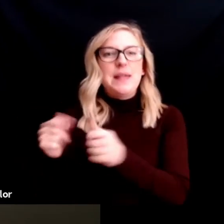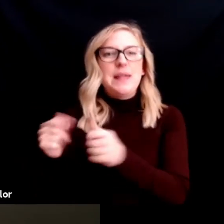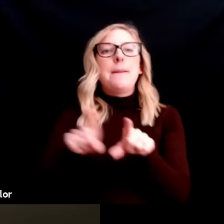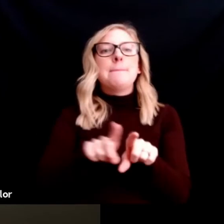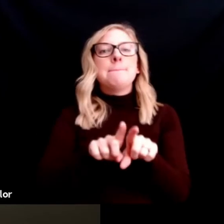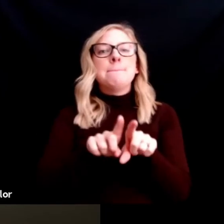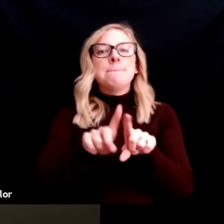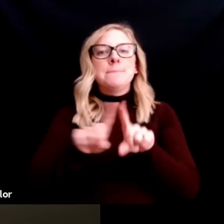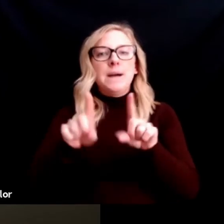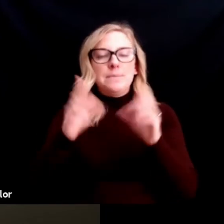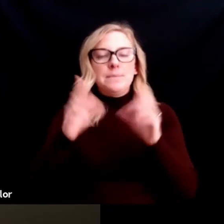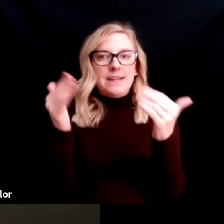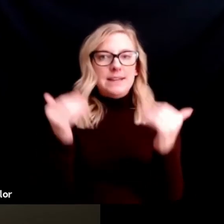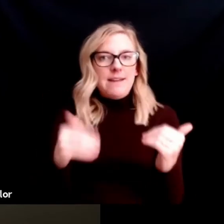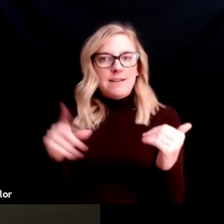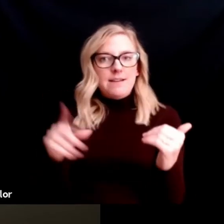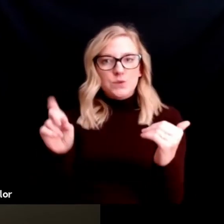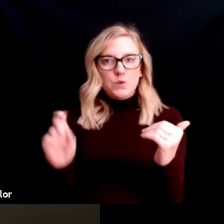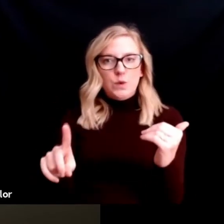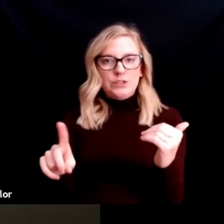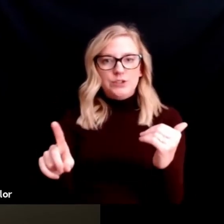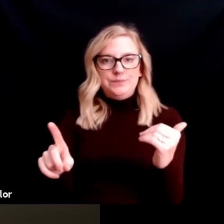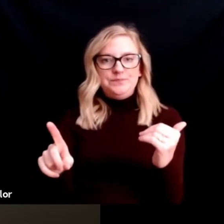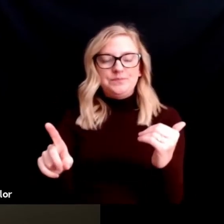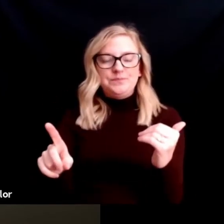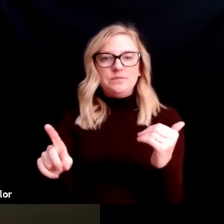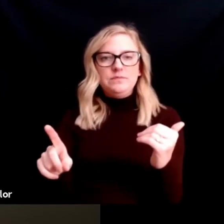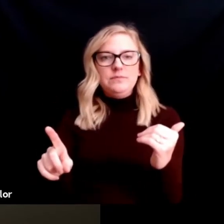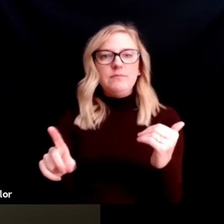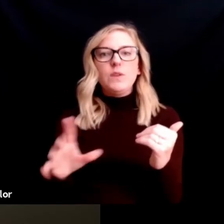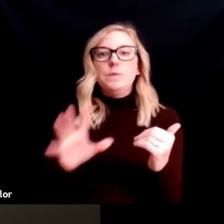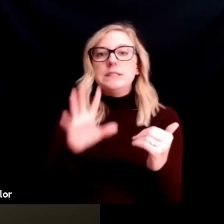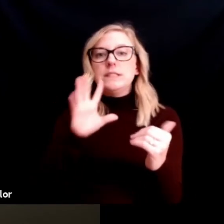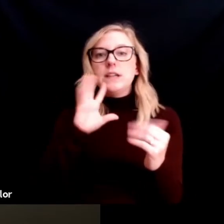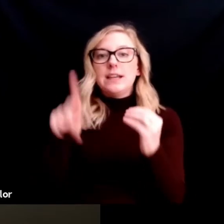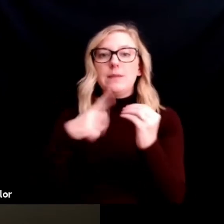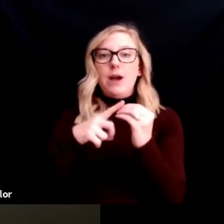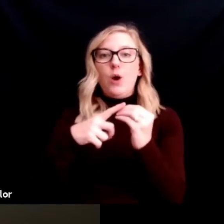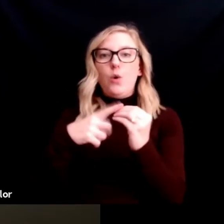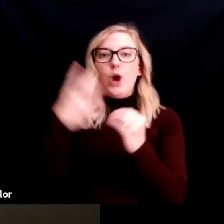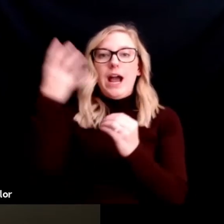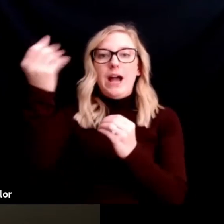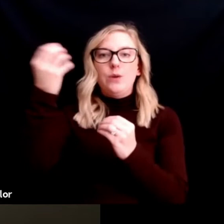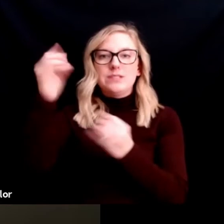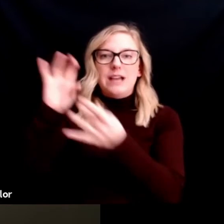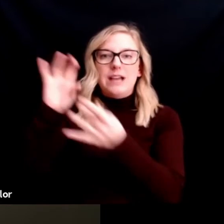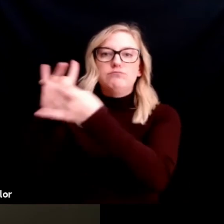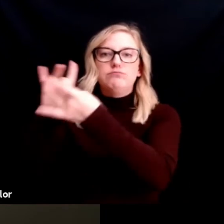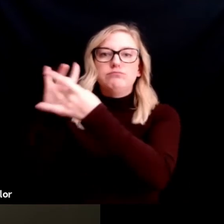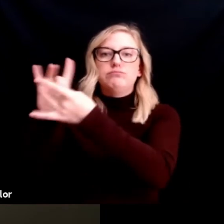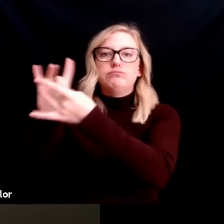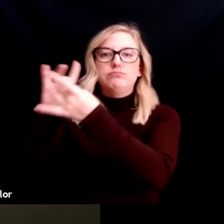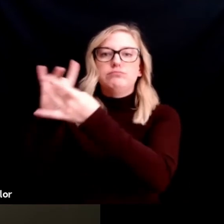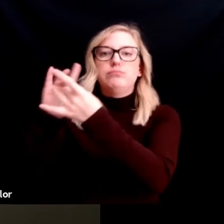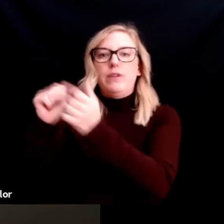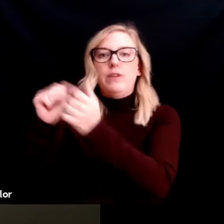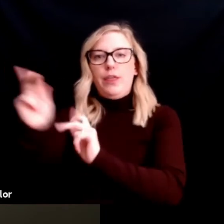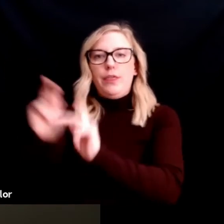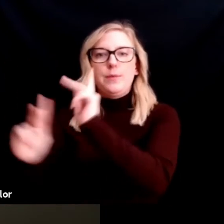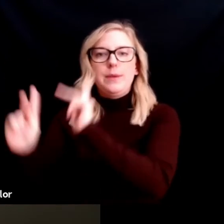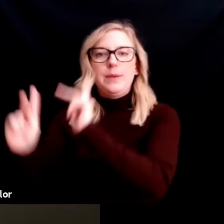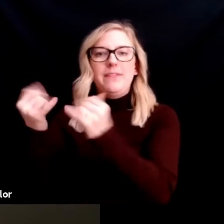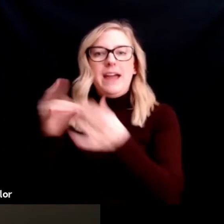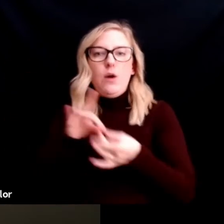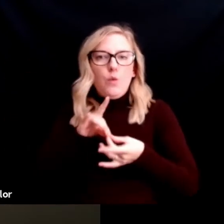this next question, to shift from external relationships to a relationship with self.